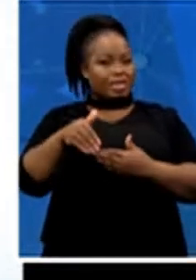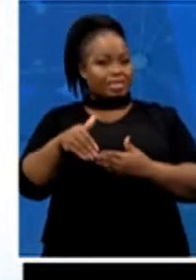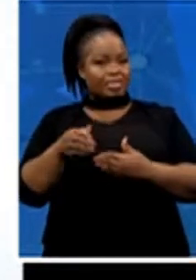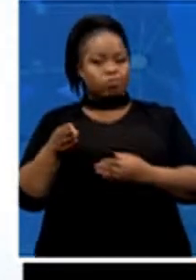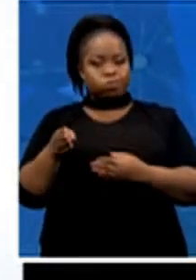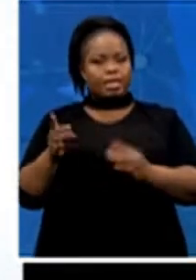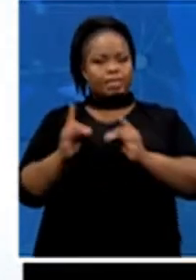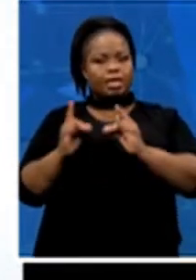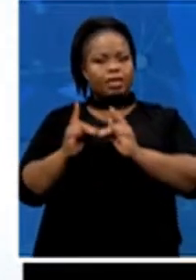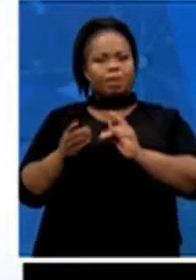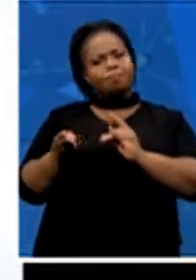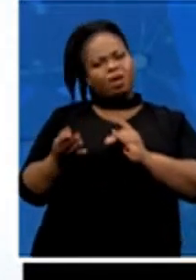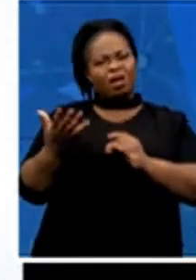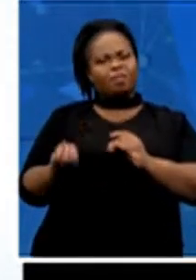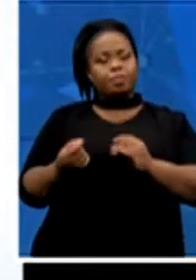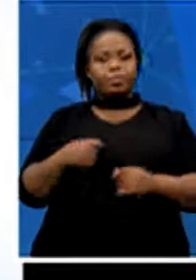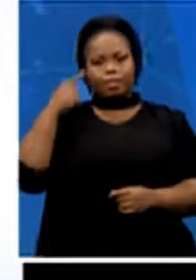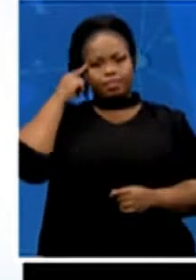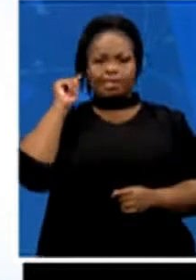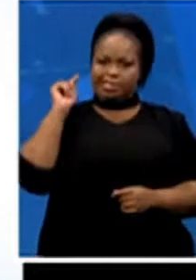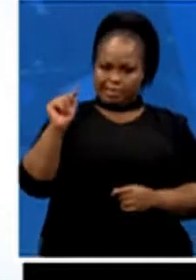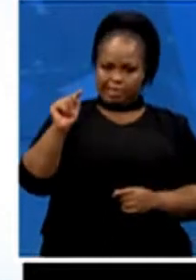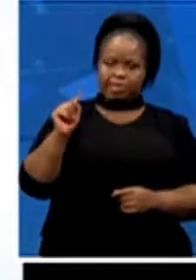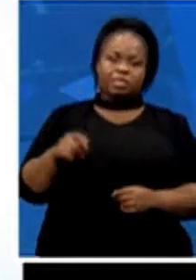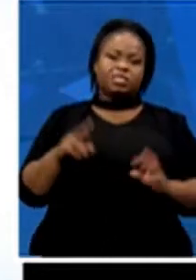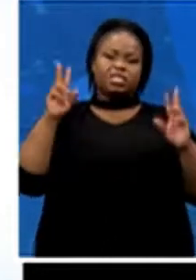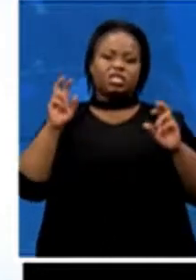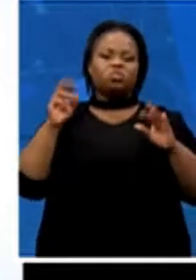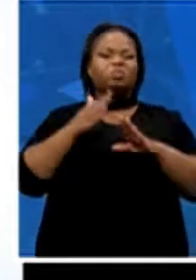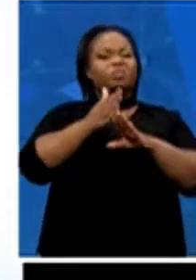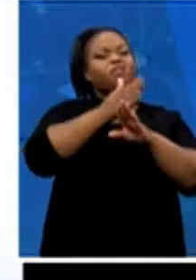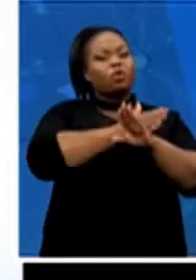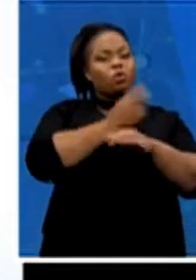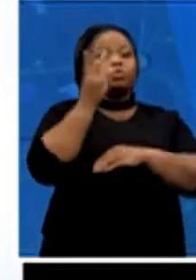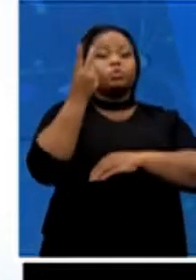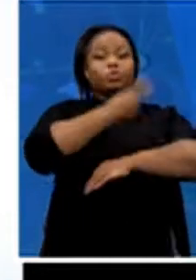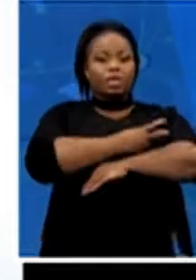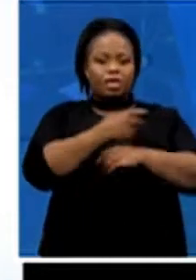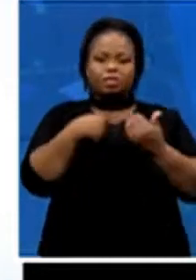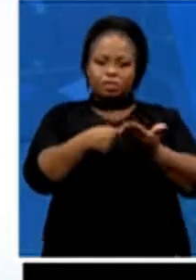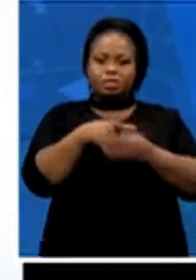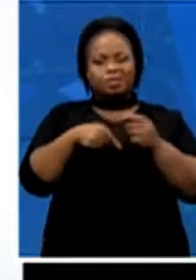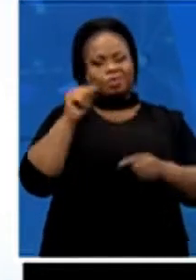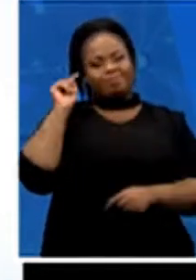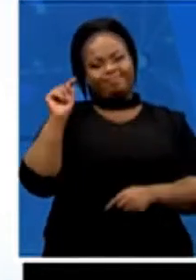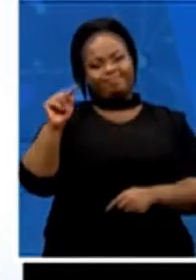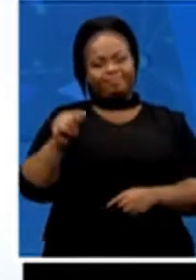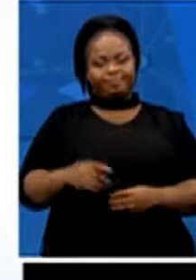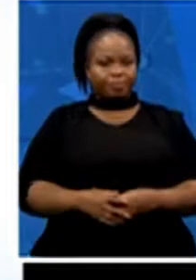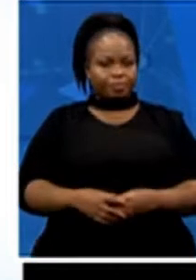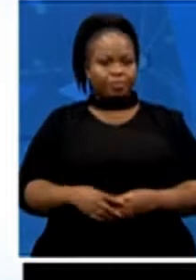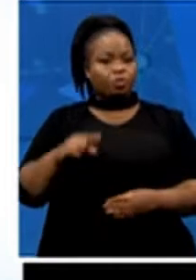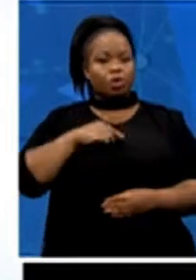again been addressed in the previous two days as well, that schooling is a very important